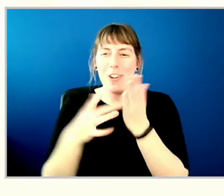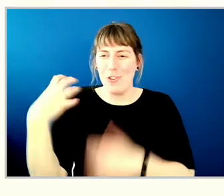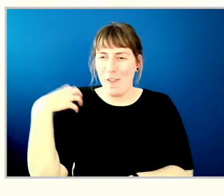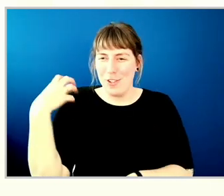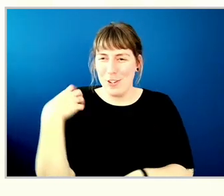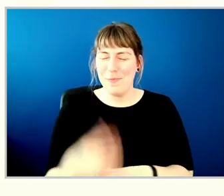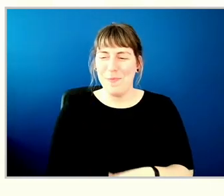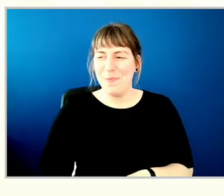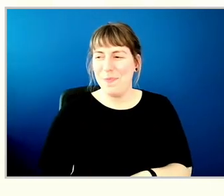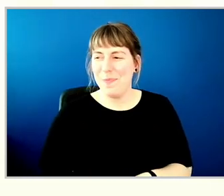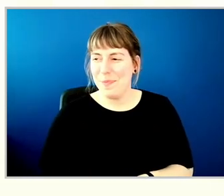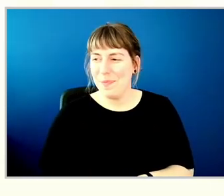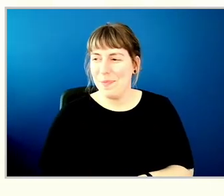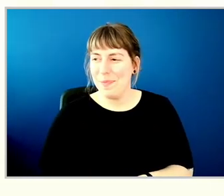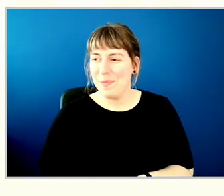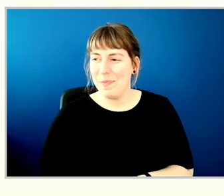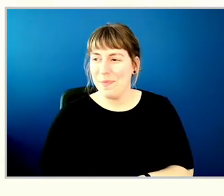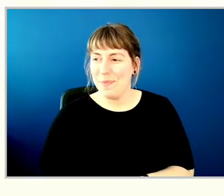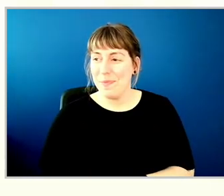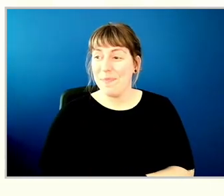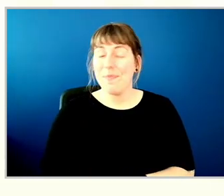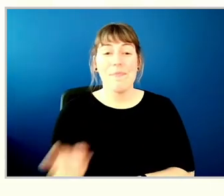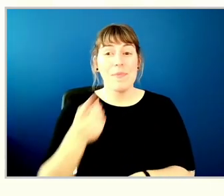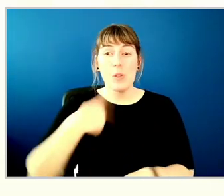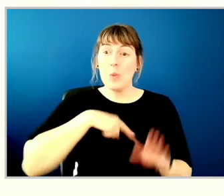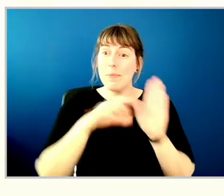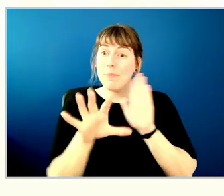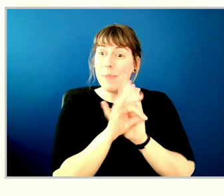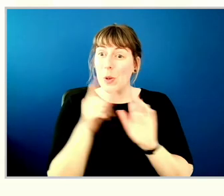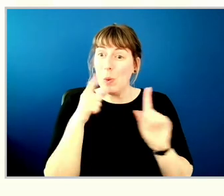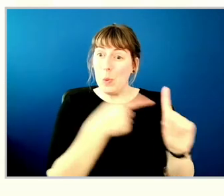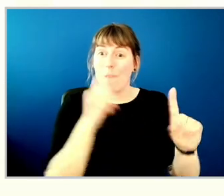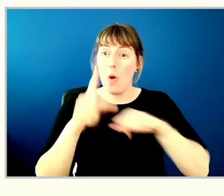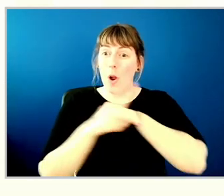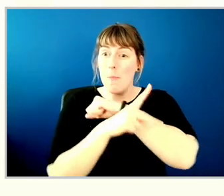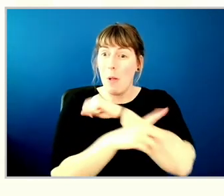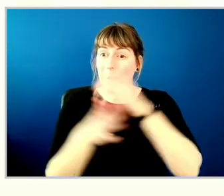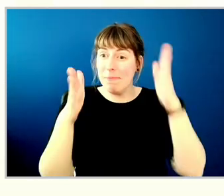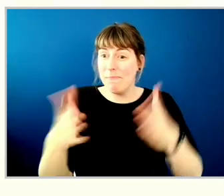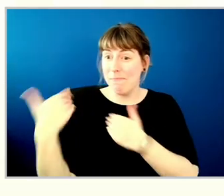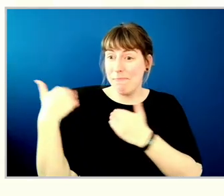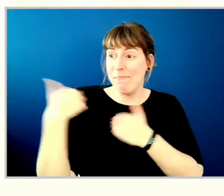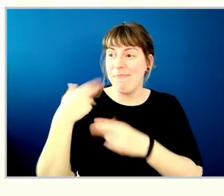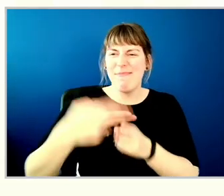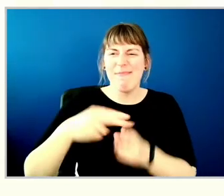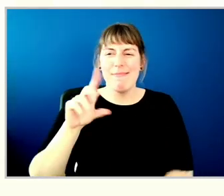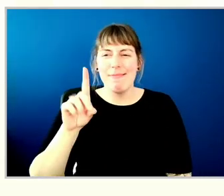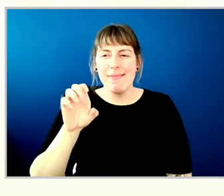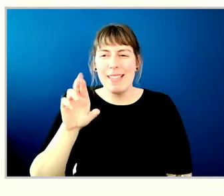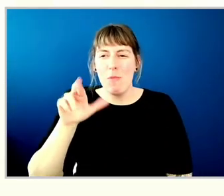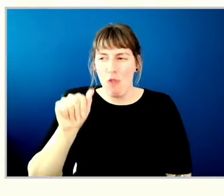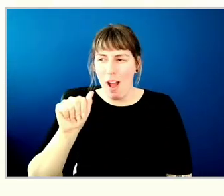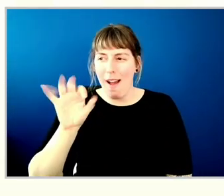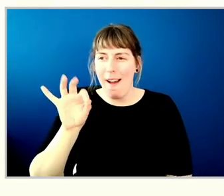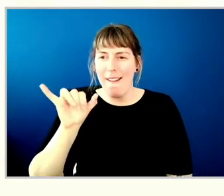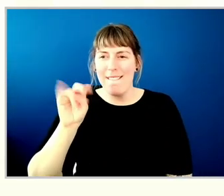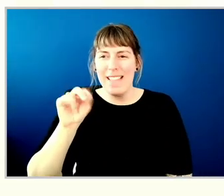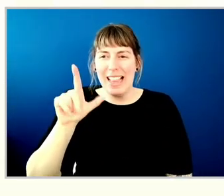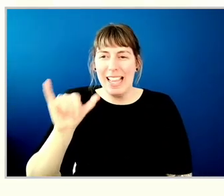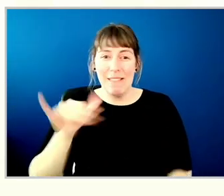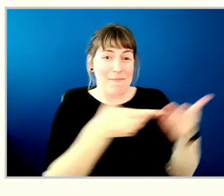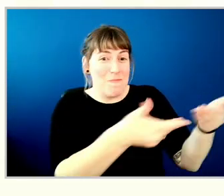Vancity has duly appointed Deborah Finley as parliamentarian, who has joined us here tonight in person. Welcome, Deborah.